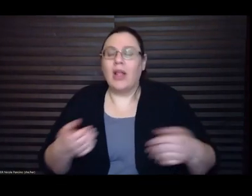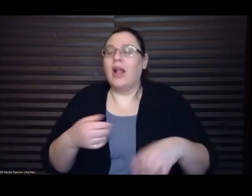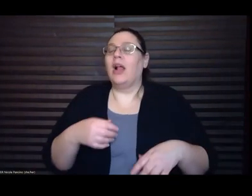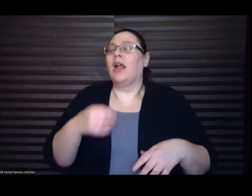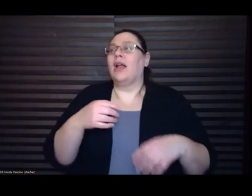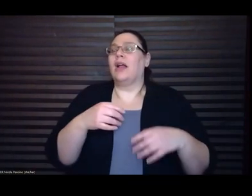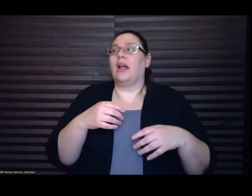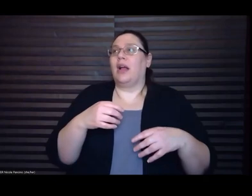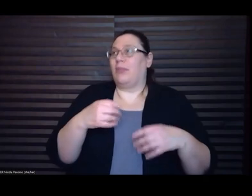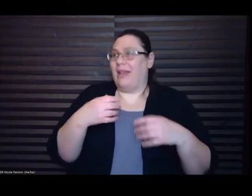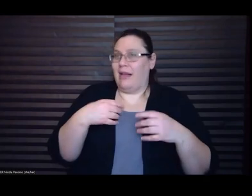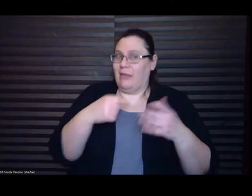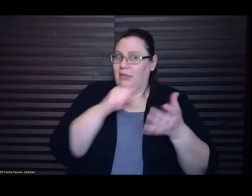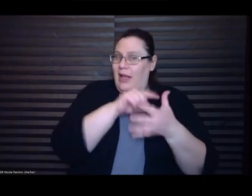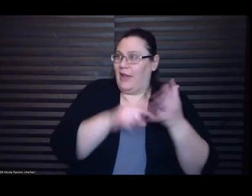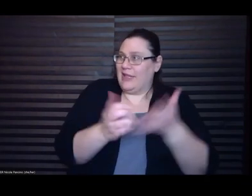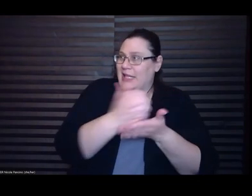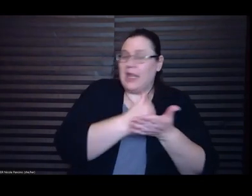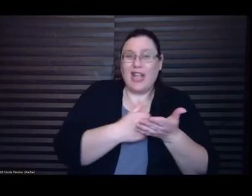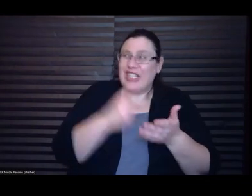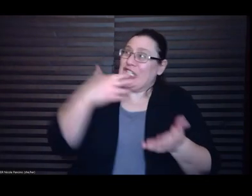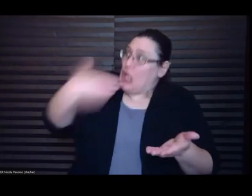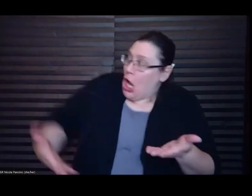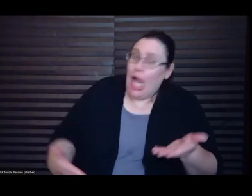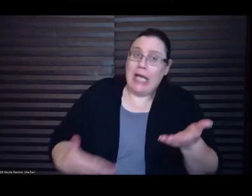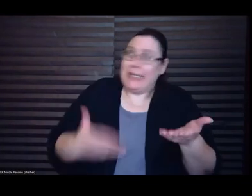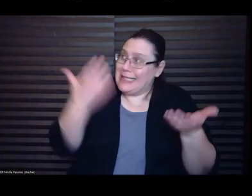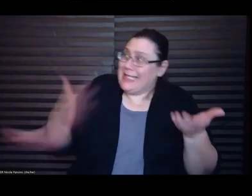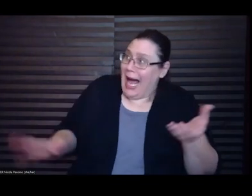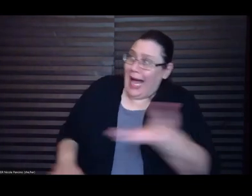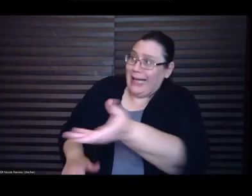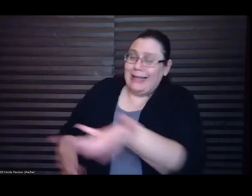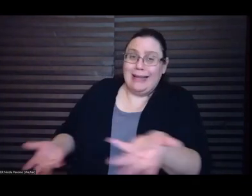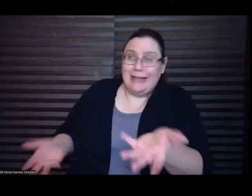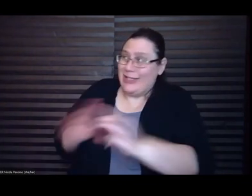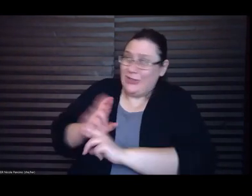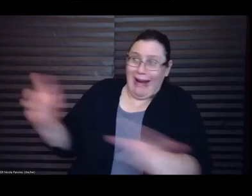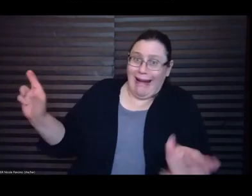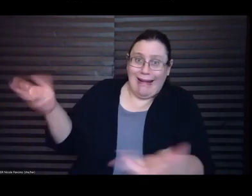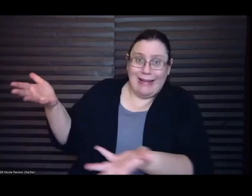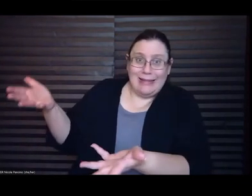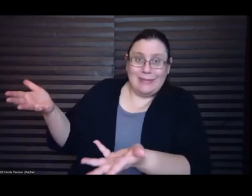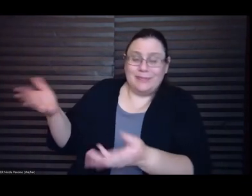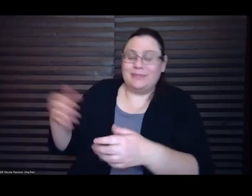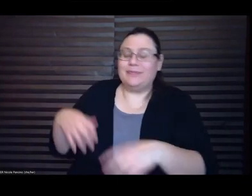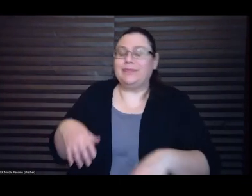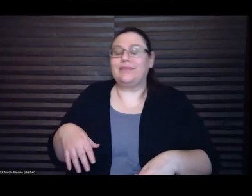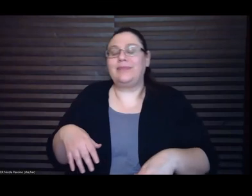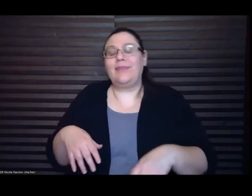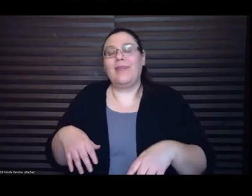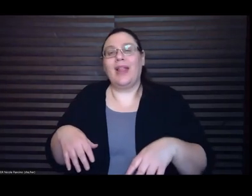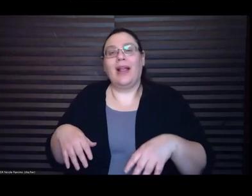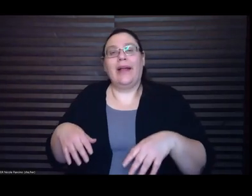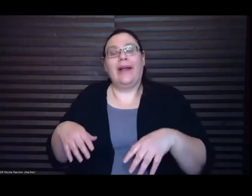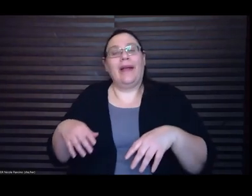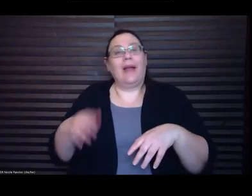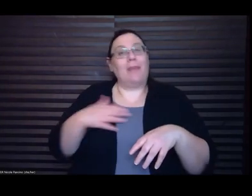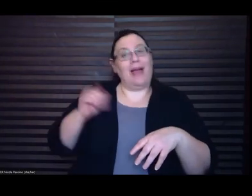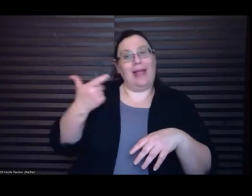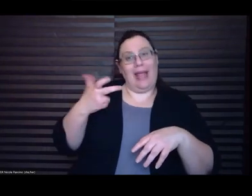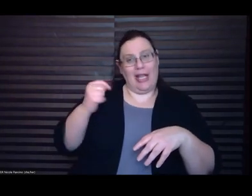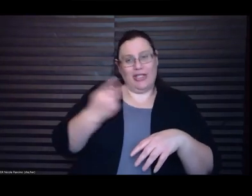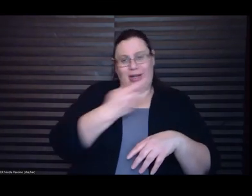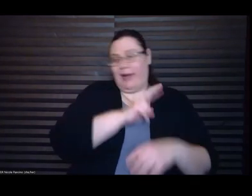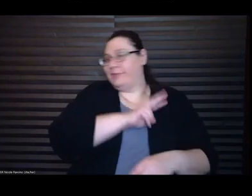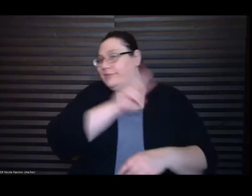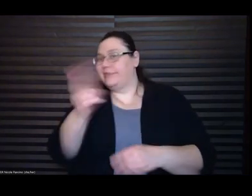you know it's like ready to go and we went on my agent when I went out on submission like I eventually you I got an agent we went out and Grey Wolf